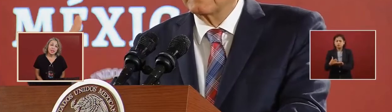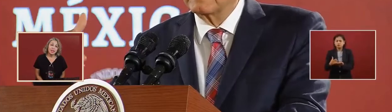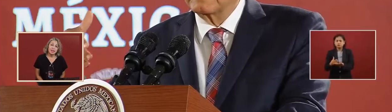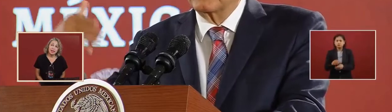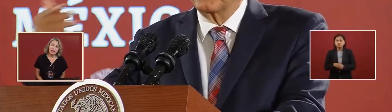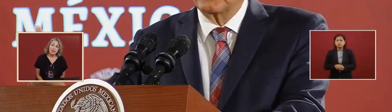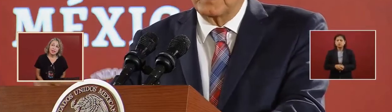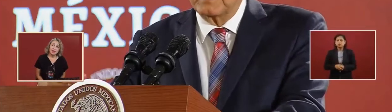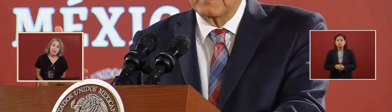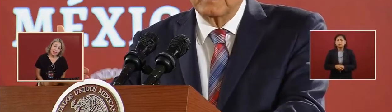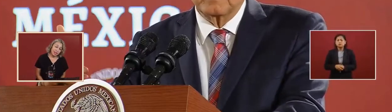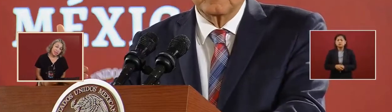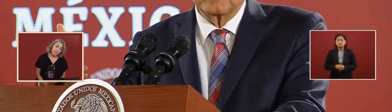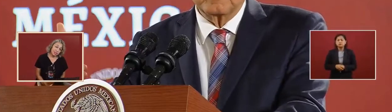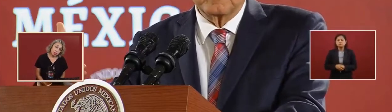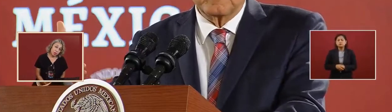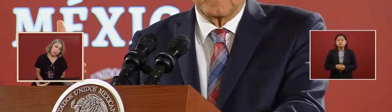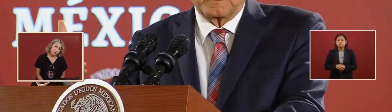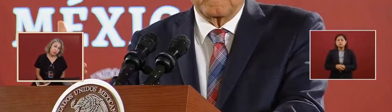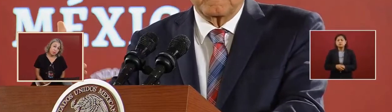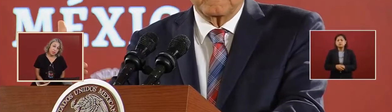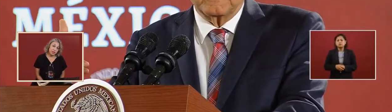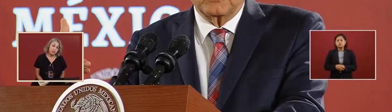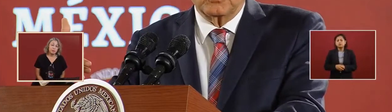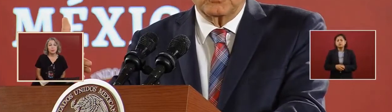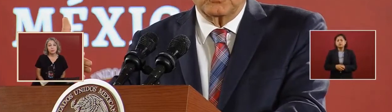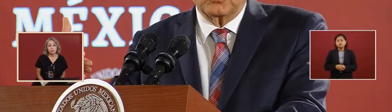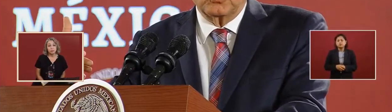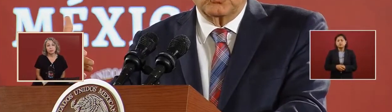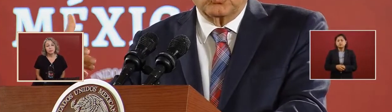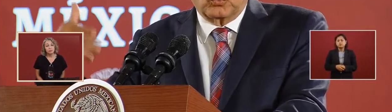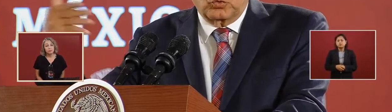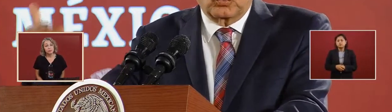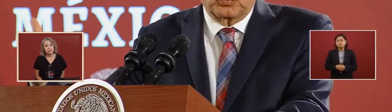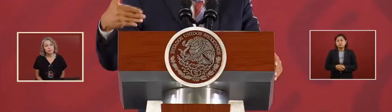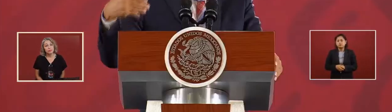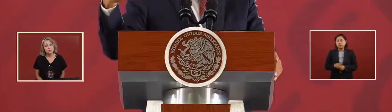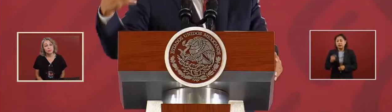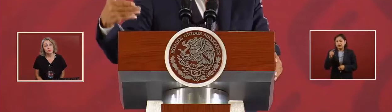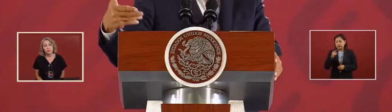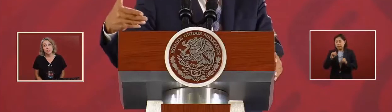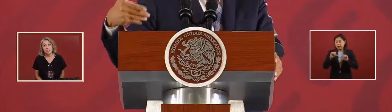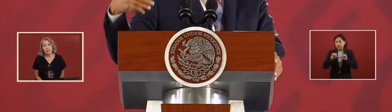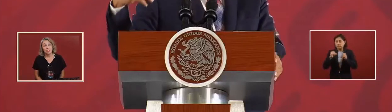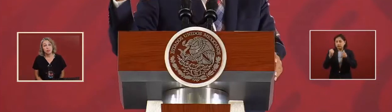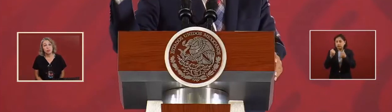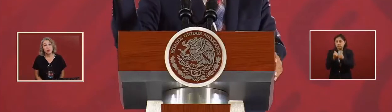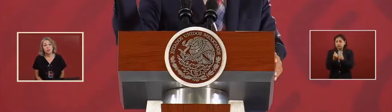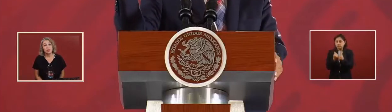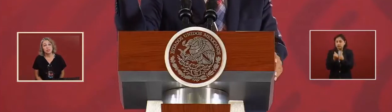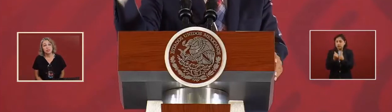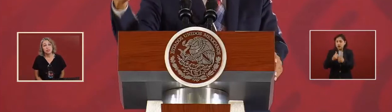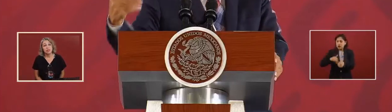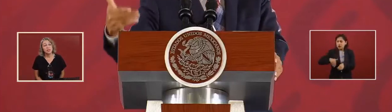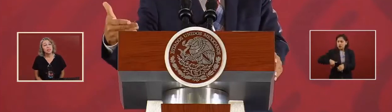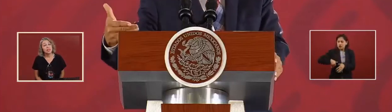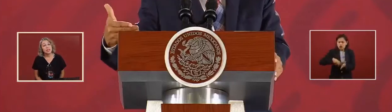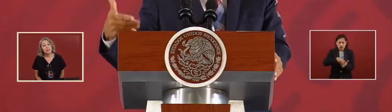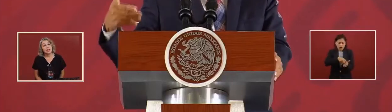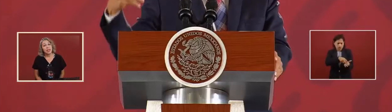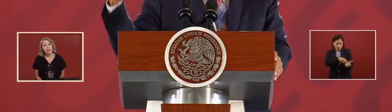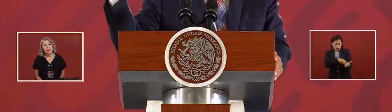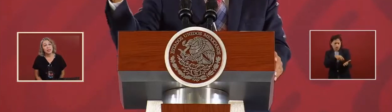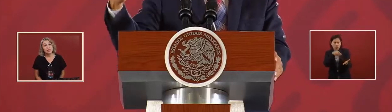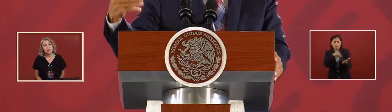reformed its proposals and with a code of ethics